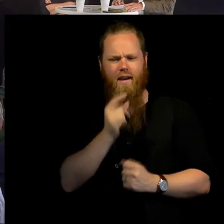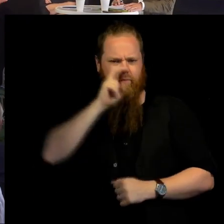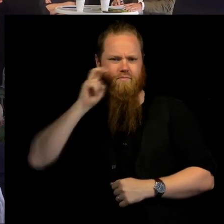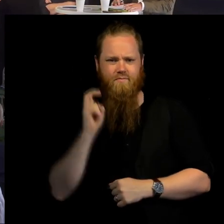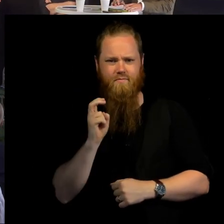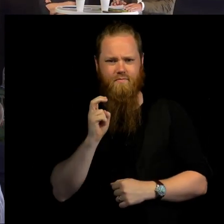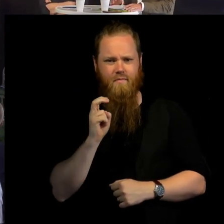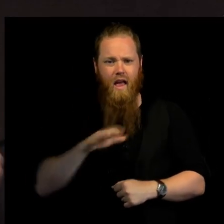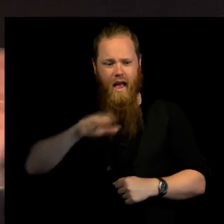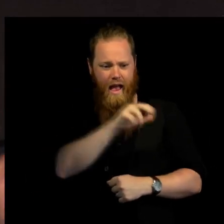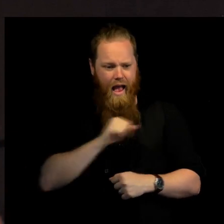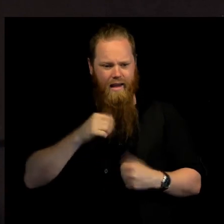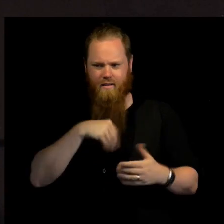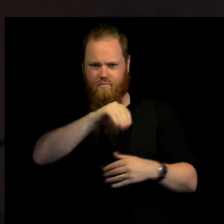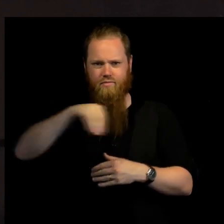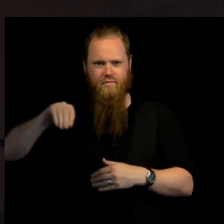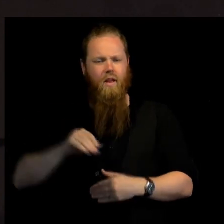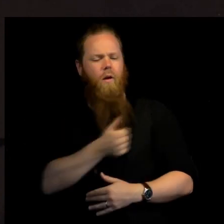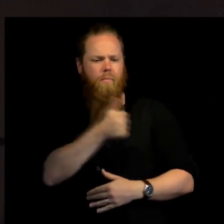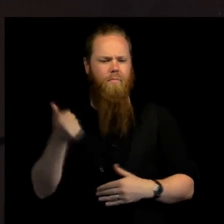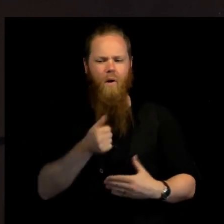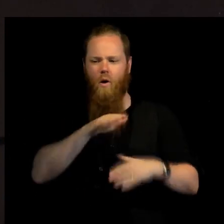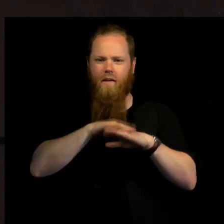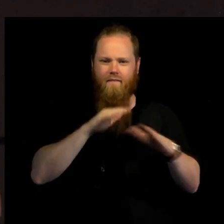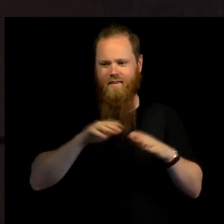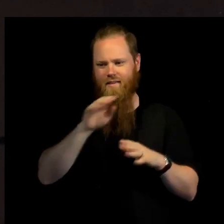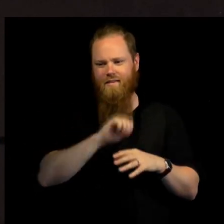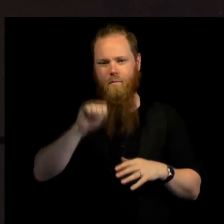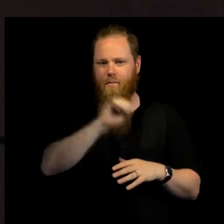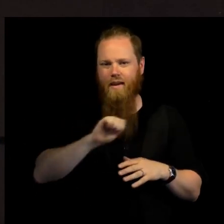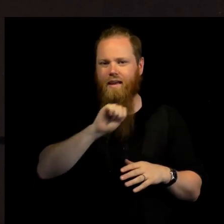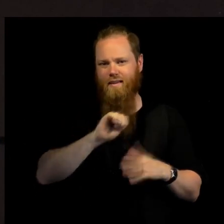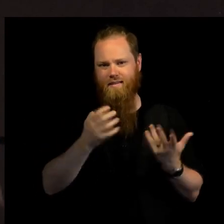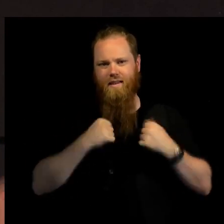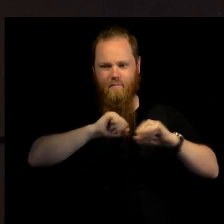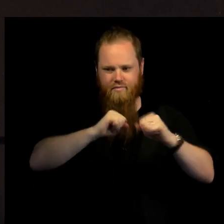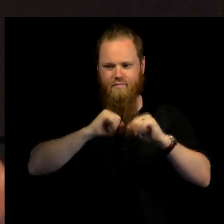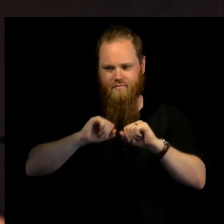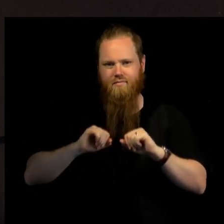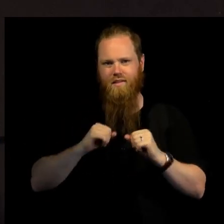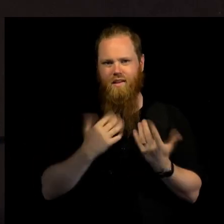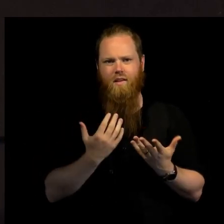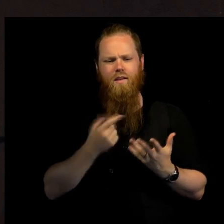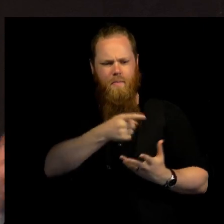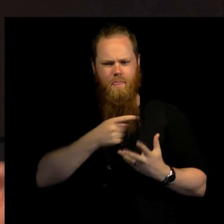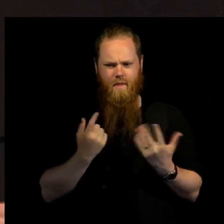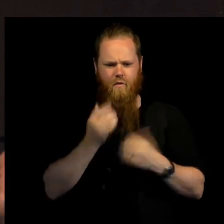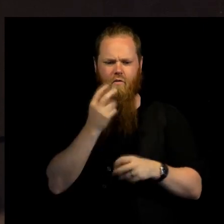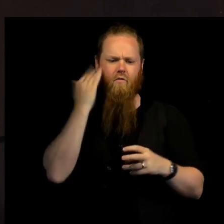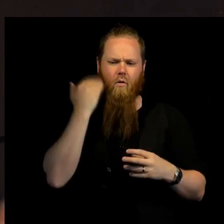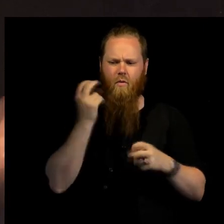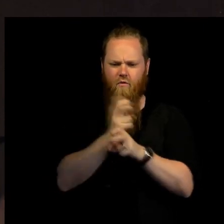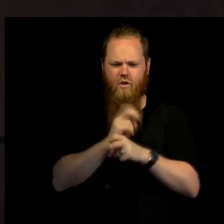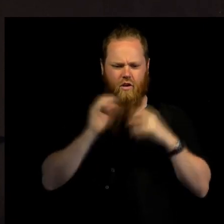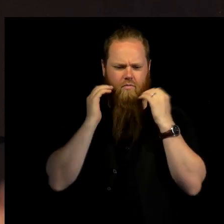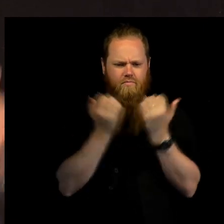all your initiatives, you only mentioned Western European countries. was about to say that as well. This is not the future to defend multilateralism. What we need is